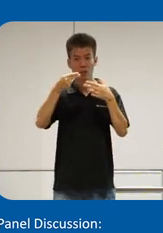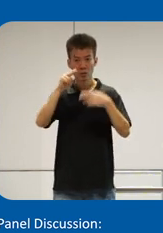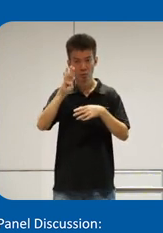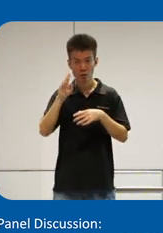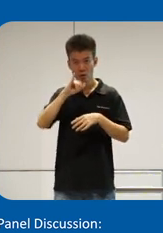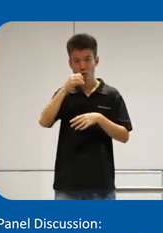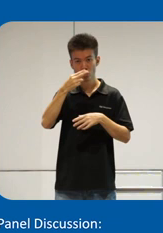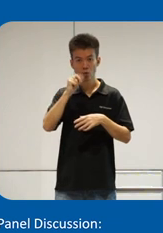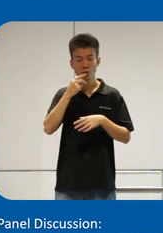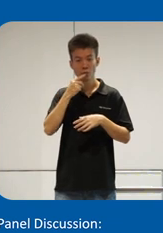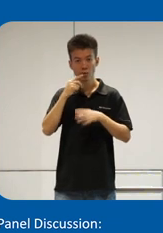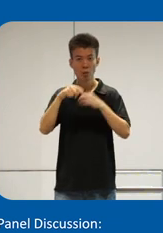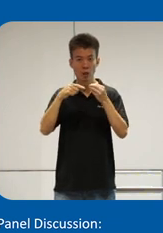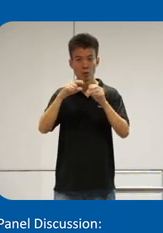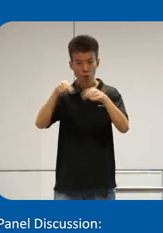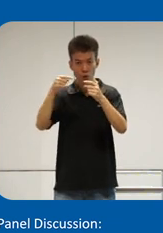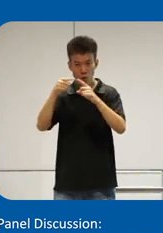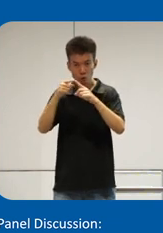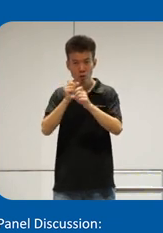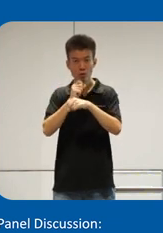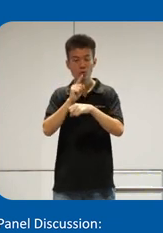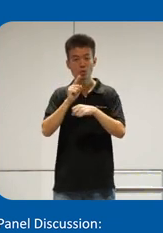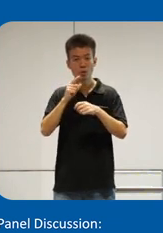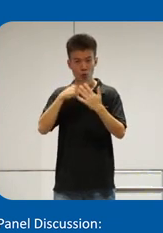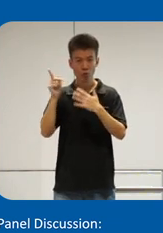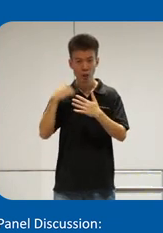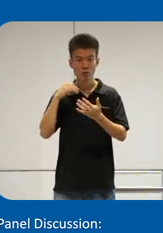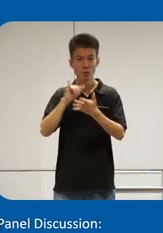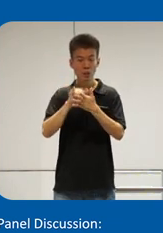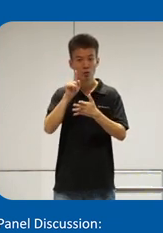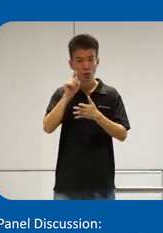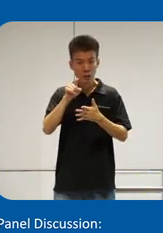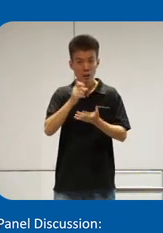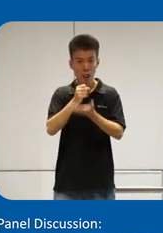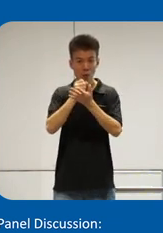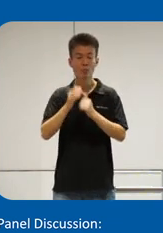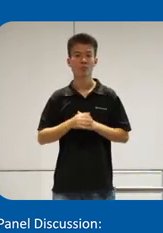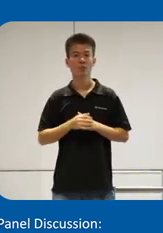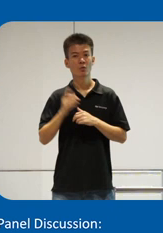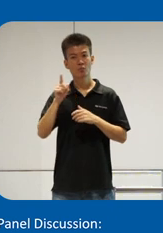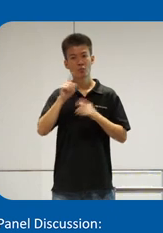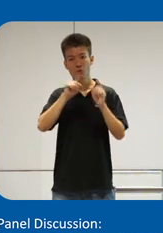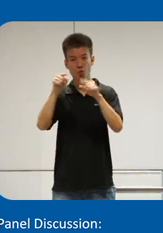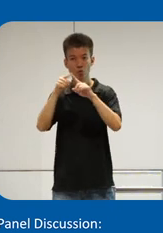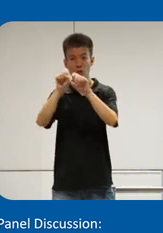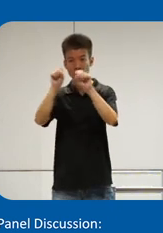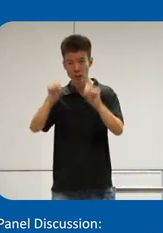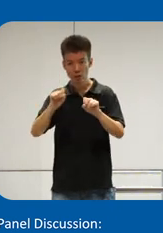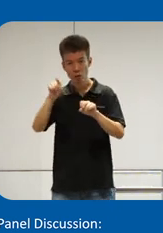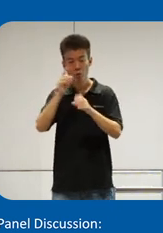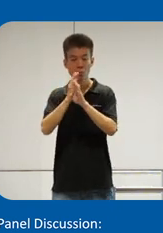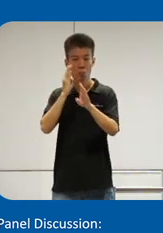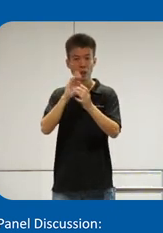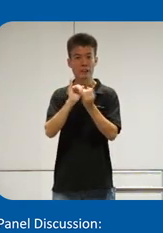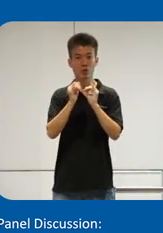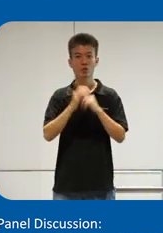John mentioned something about the GoToDementia program. We have that too. If we need help, we just go to the station. We go to the bus